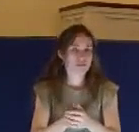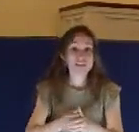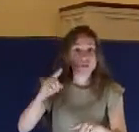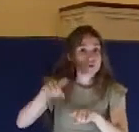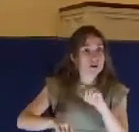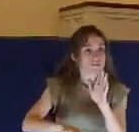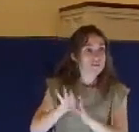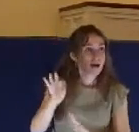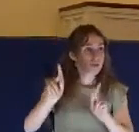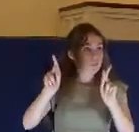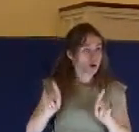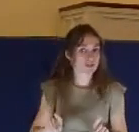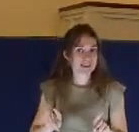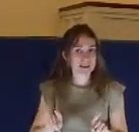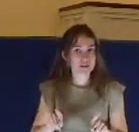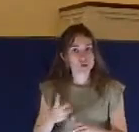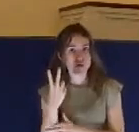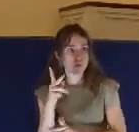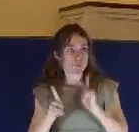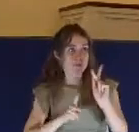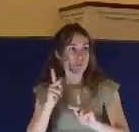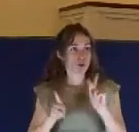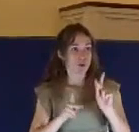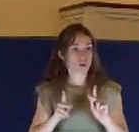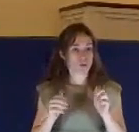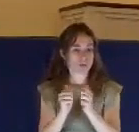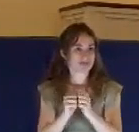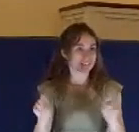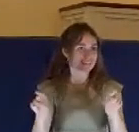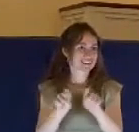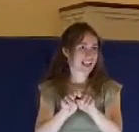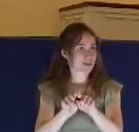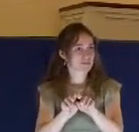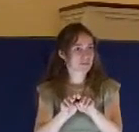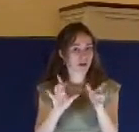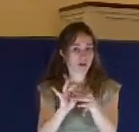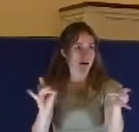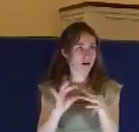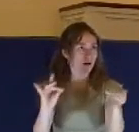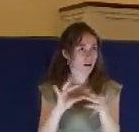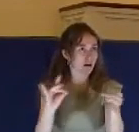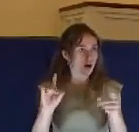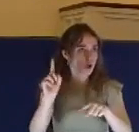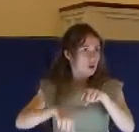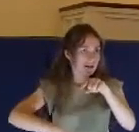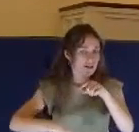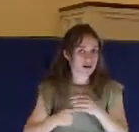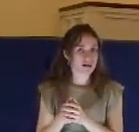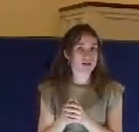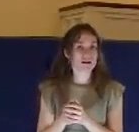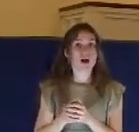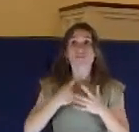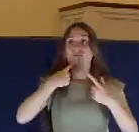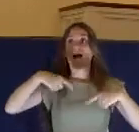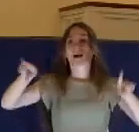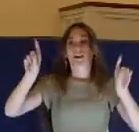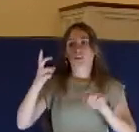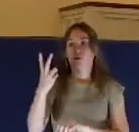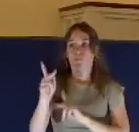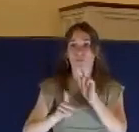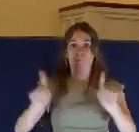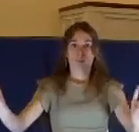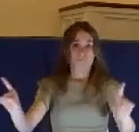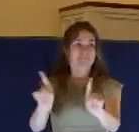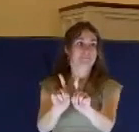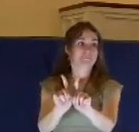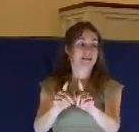anyone whose witness agreed. Finally, they found two men who came forward and agreed in their testimony. Look in verse 57. And there